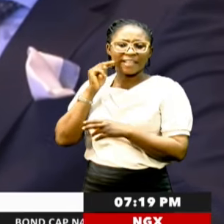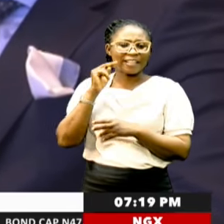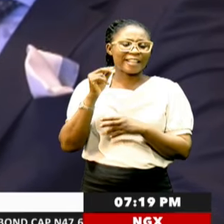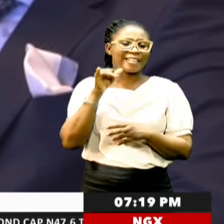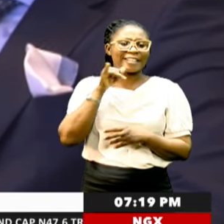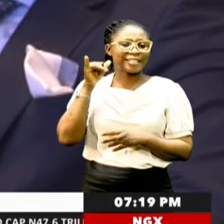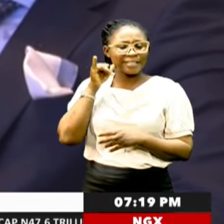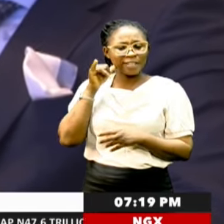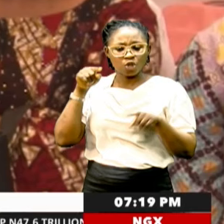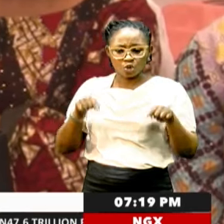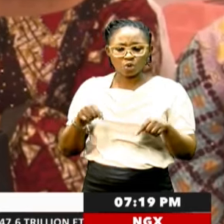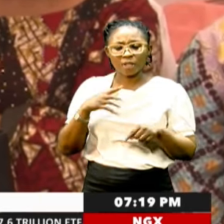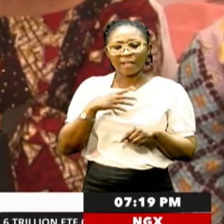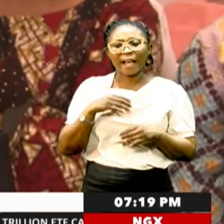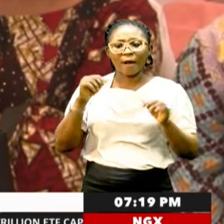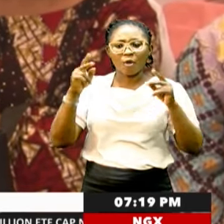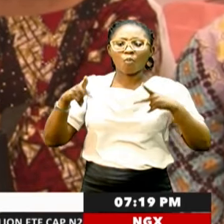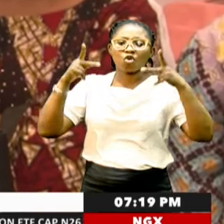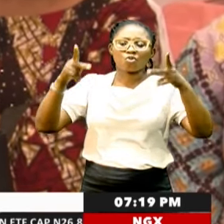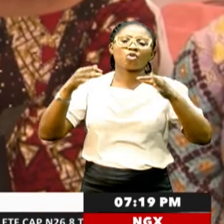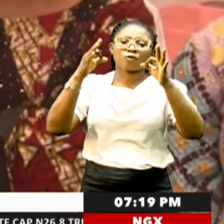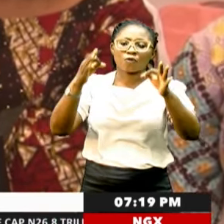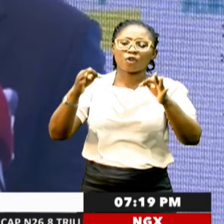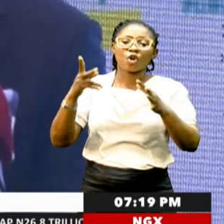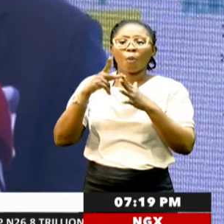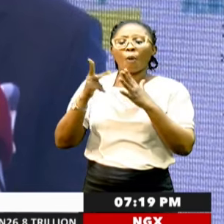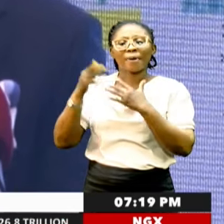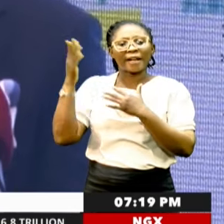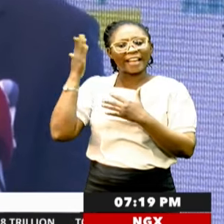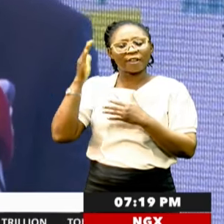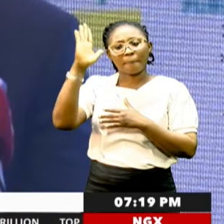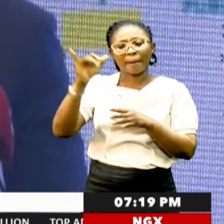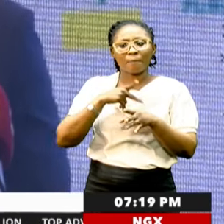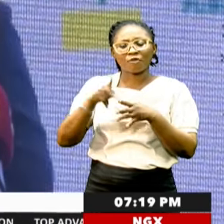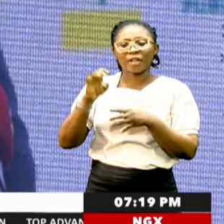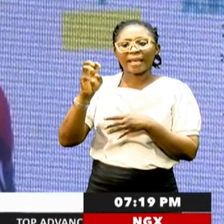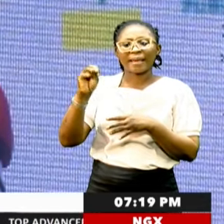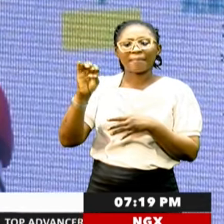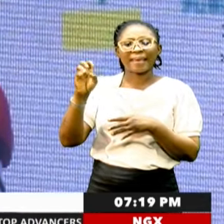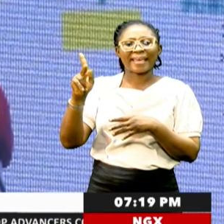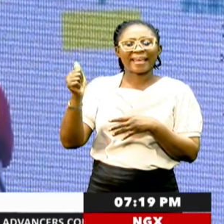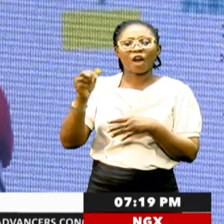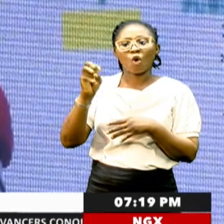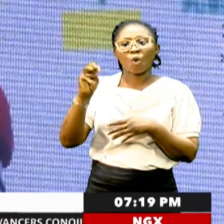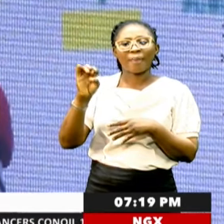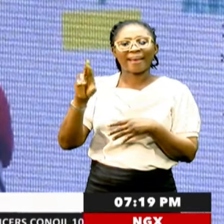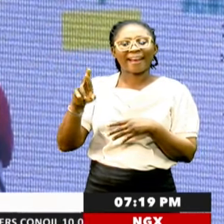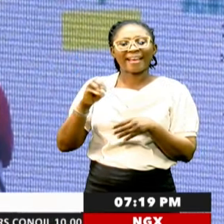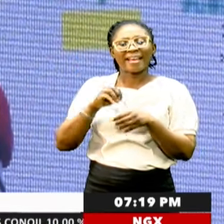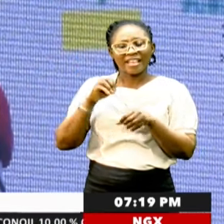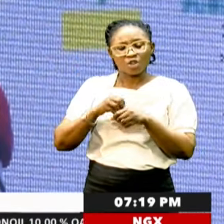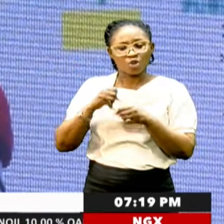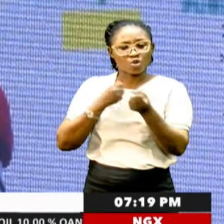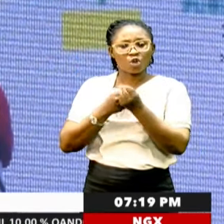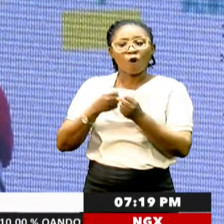Yesterday, Today and a Prosperous Future. The public lecture by Professor Emeka O'Meara in solidarity and honor